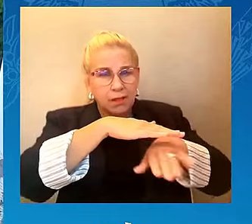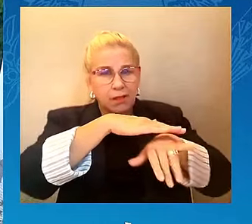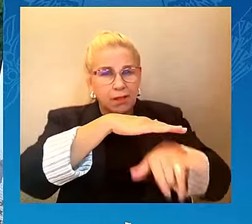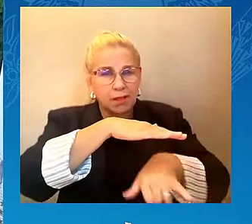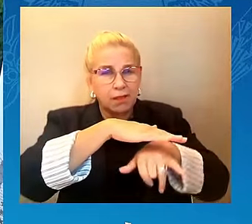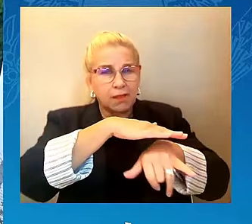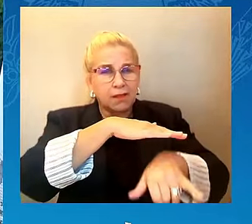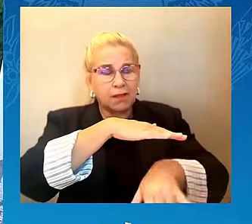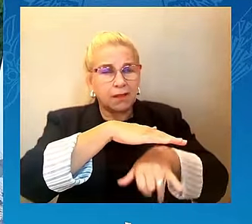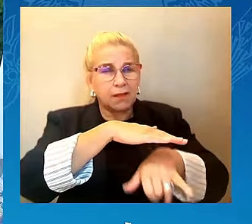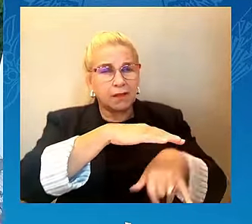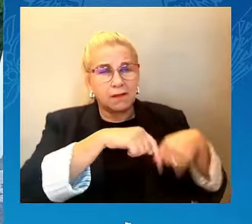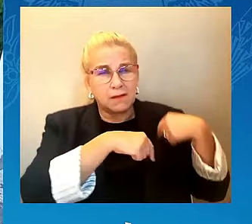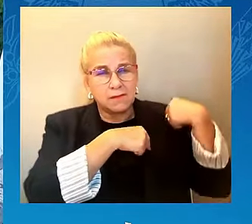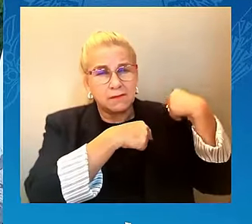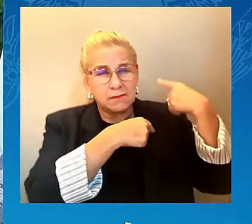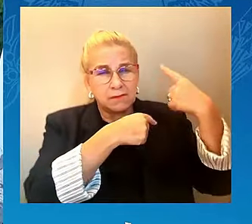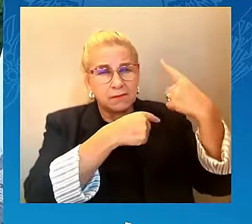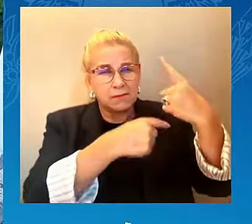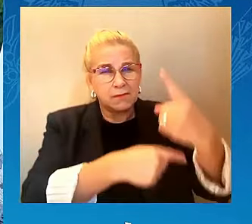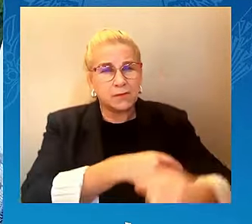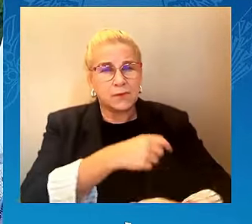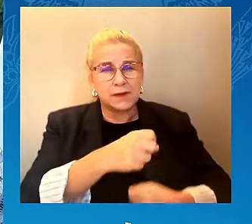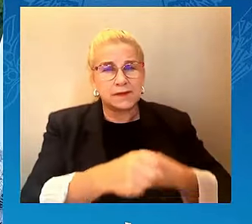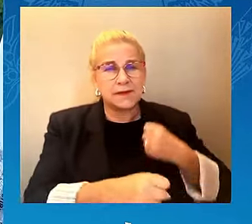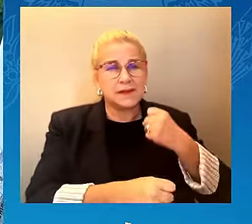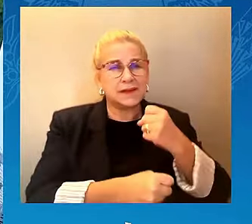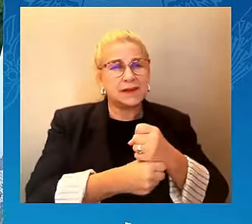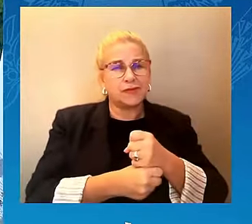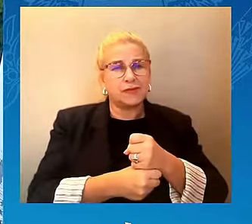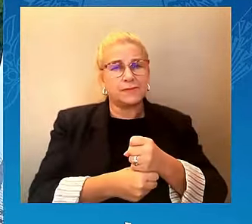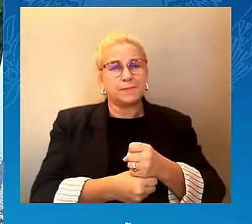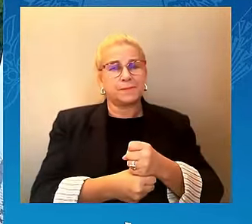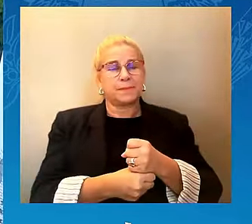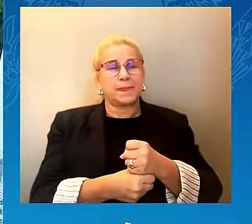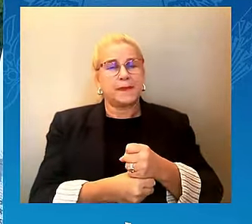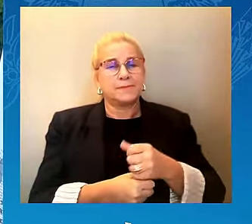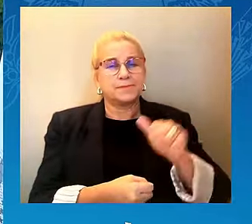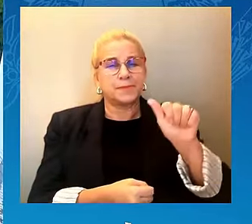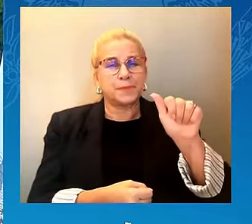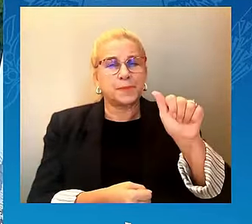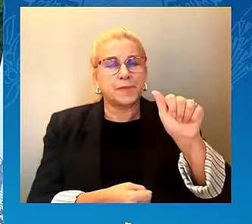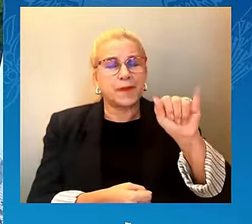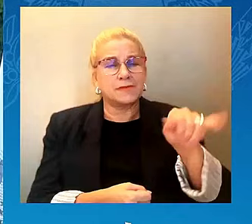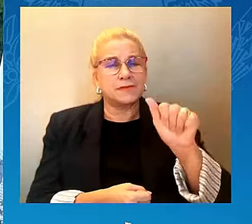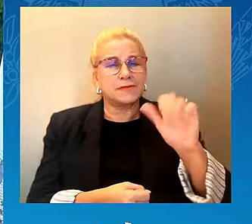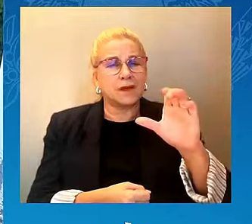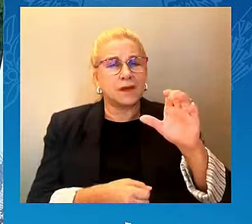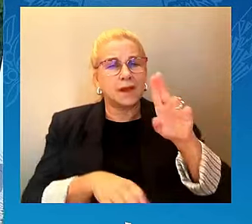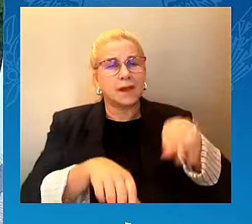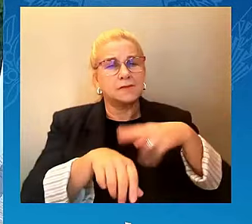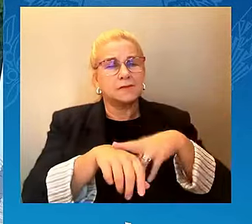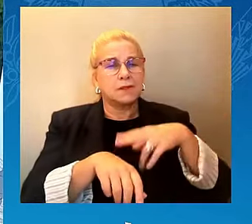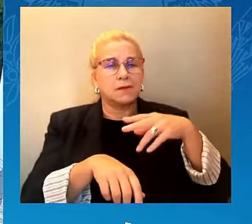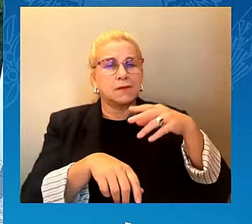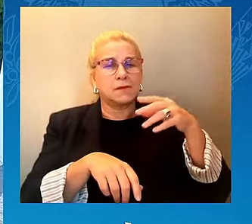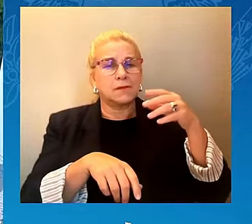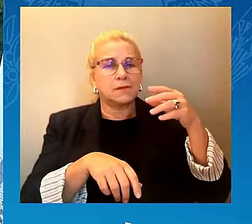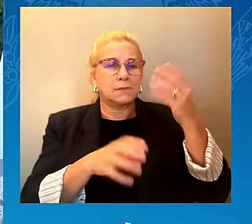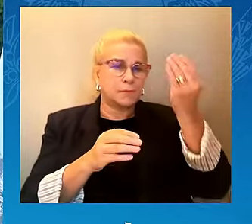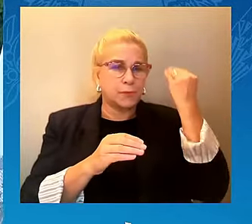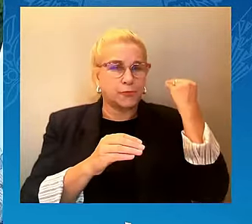and I recited a prayer for peace that we all see the day soon when this war